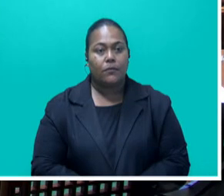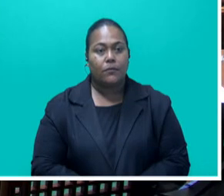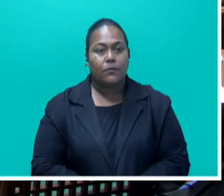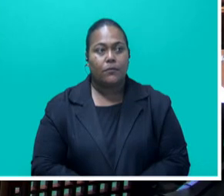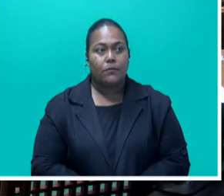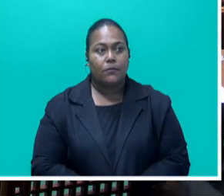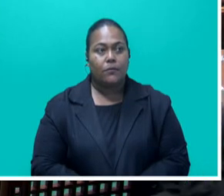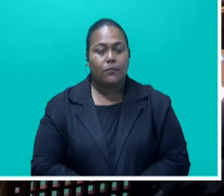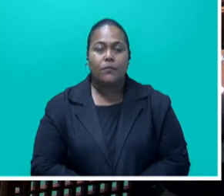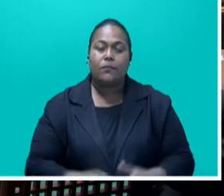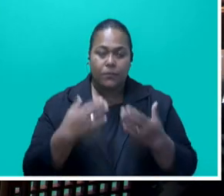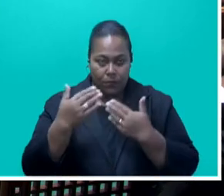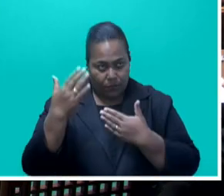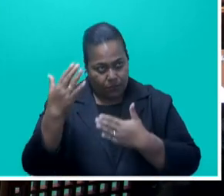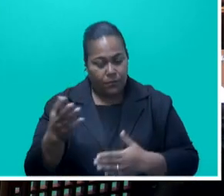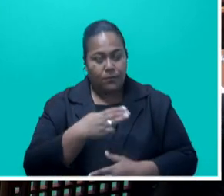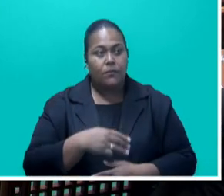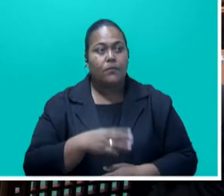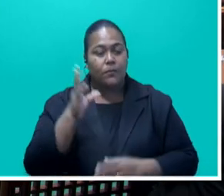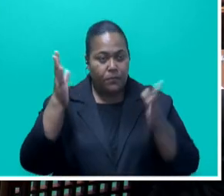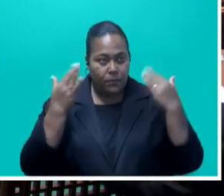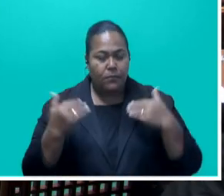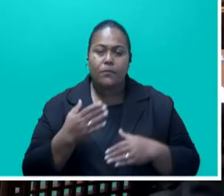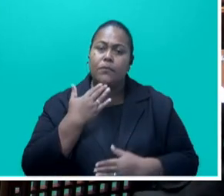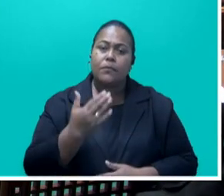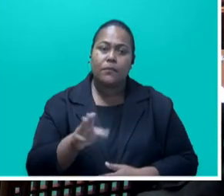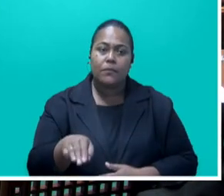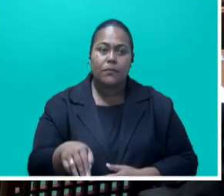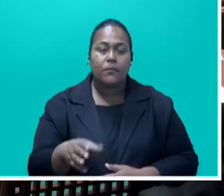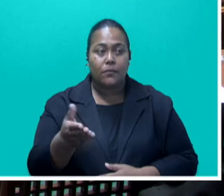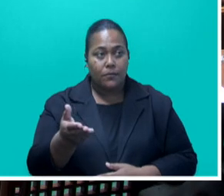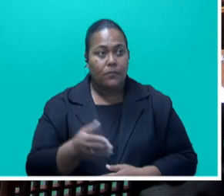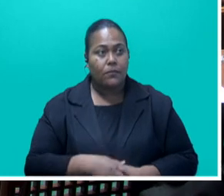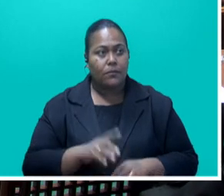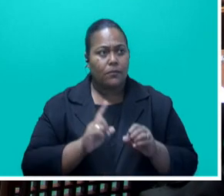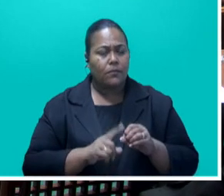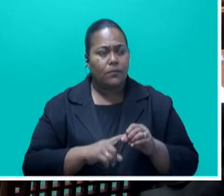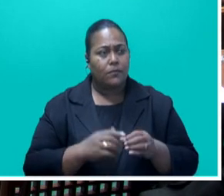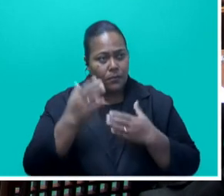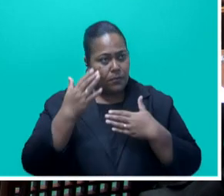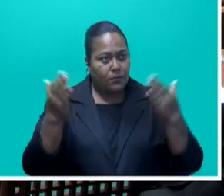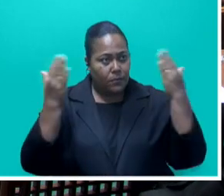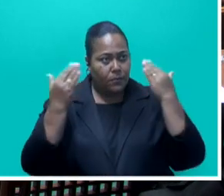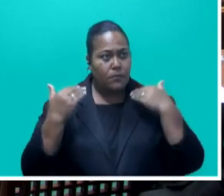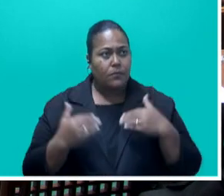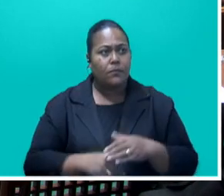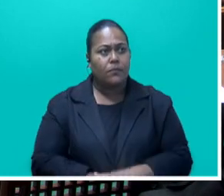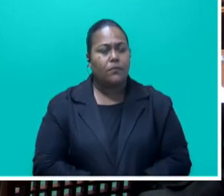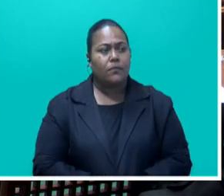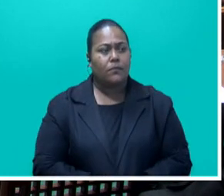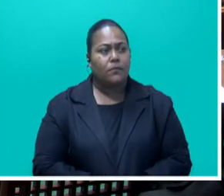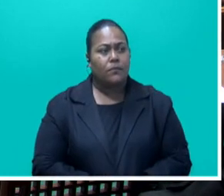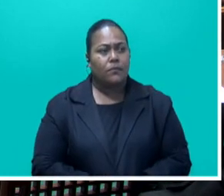Thank you, Honorable Speaker. I thank the Honorable Member for the question. Honorable Speaker, there is a lot of